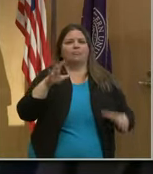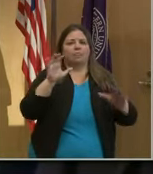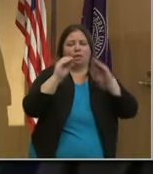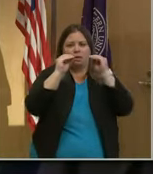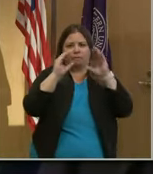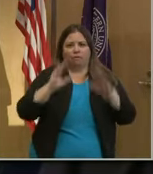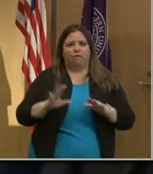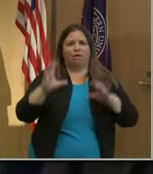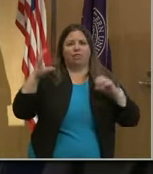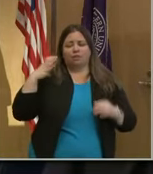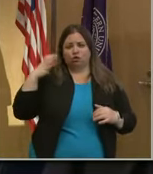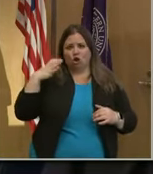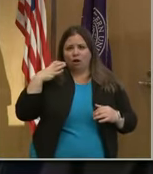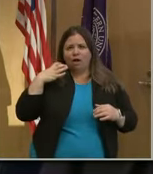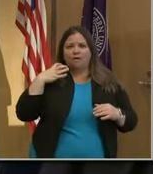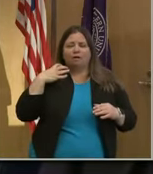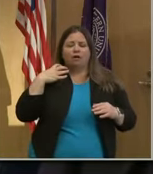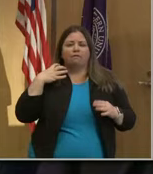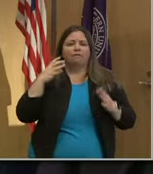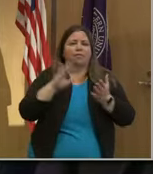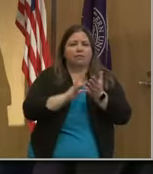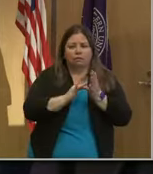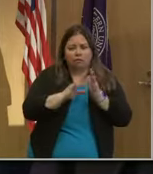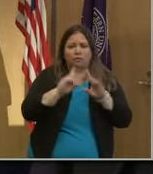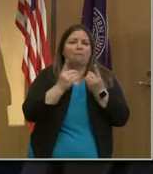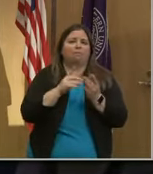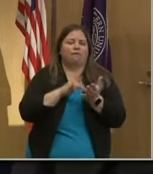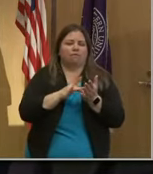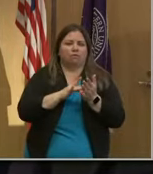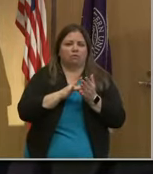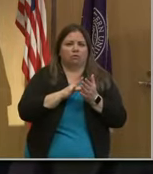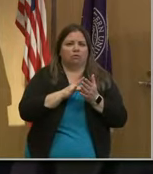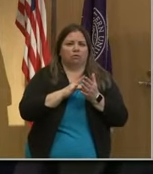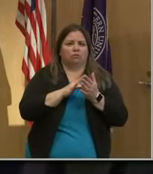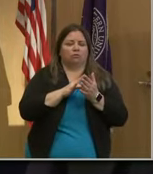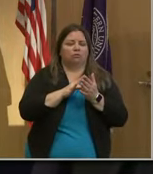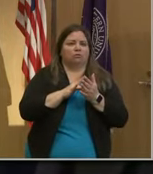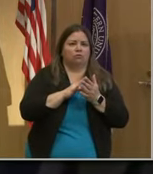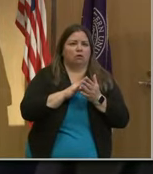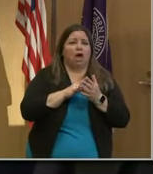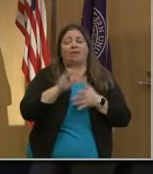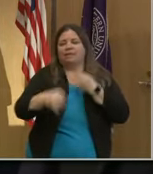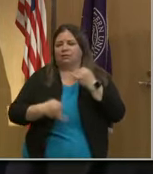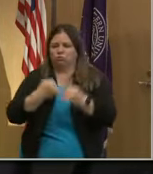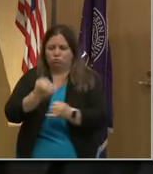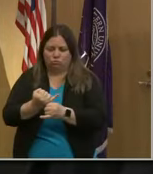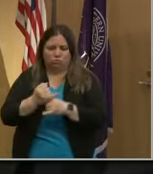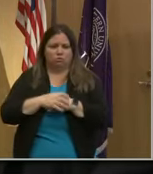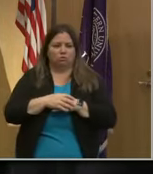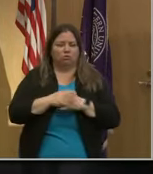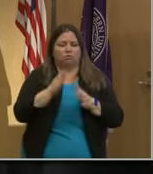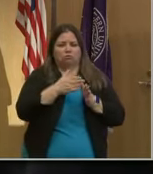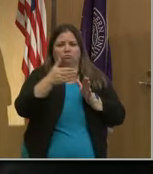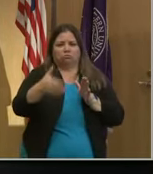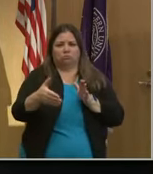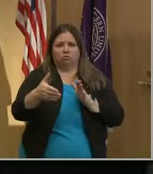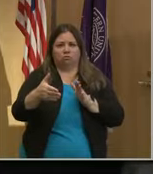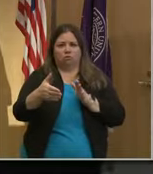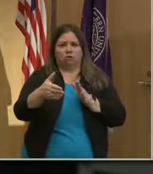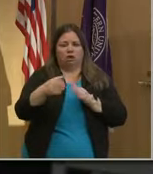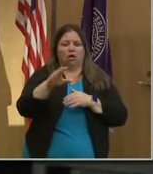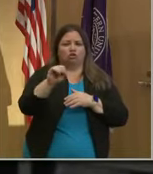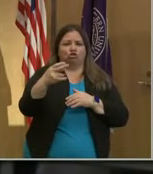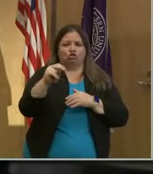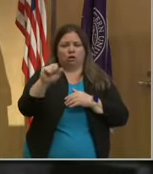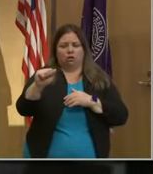and Chair of the Department of Medicine and the Director of the POTUSNAC Longevity Institute. Next to him is Shana